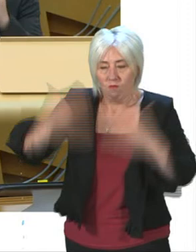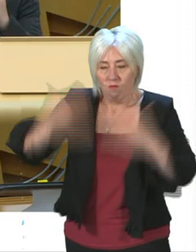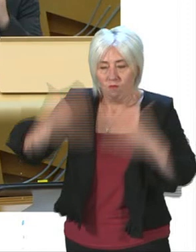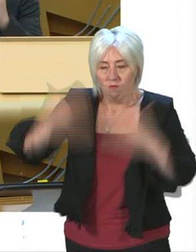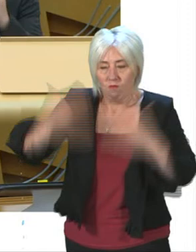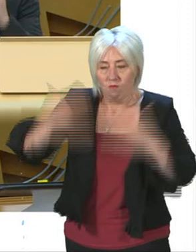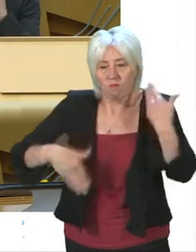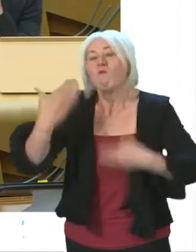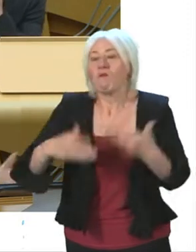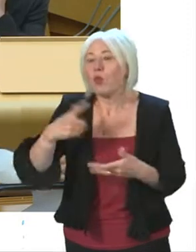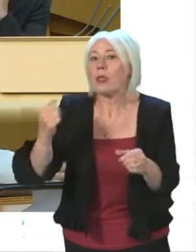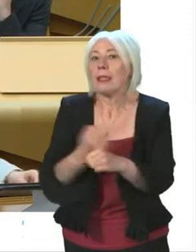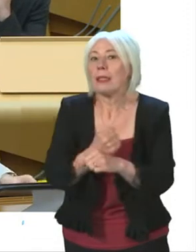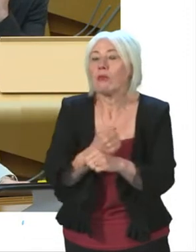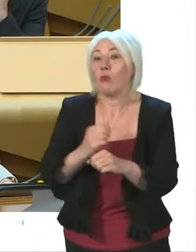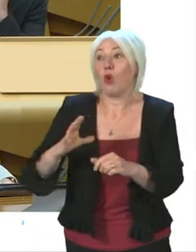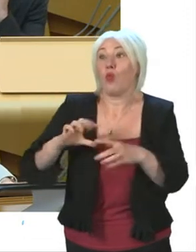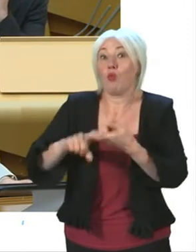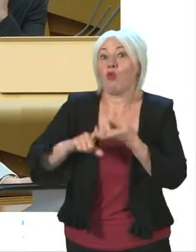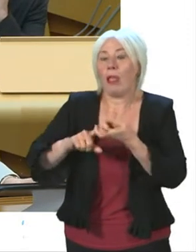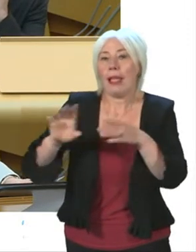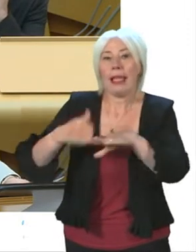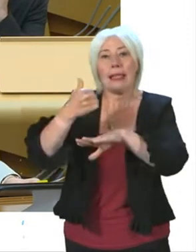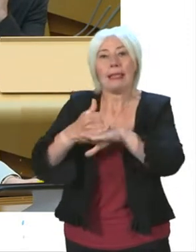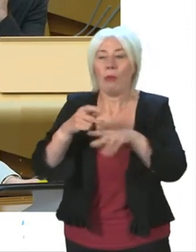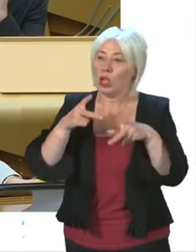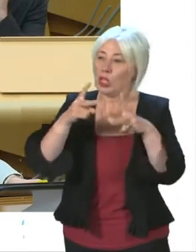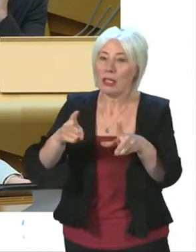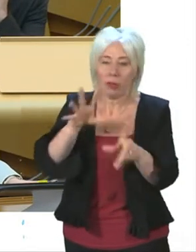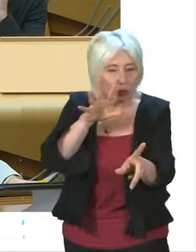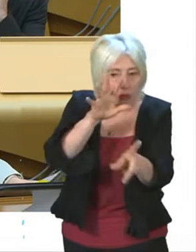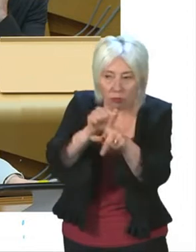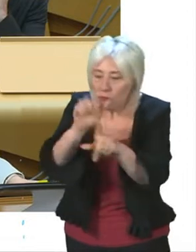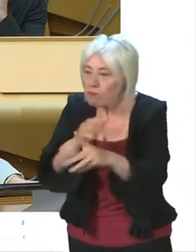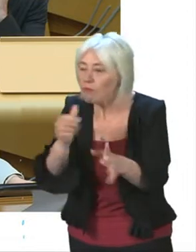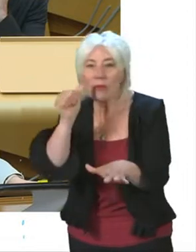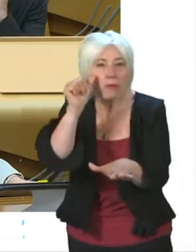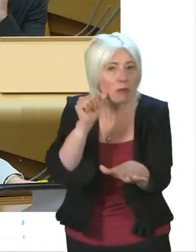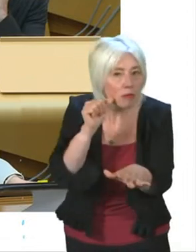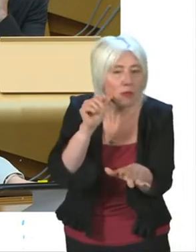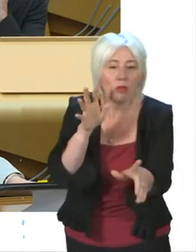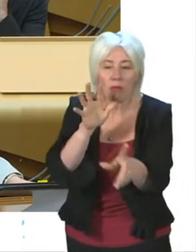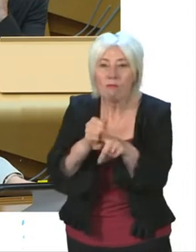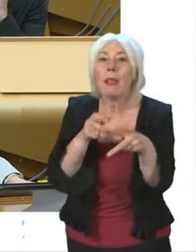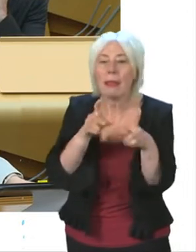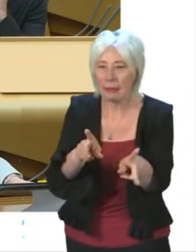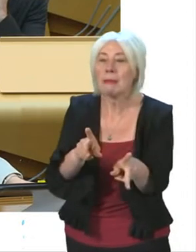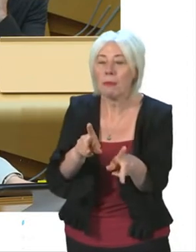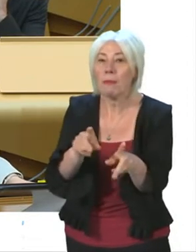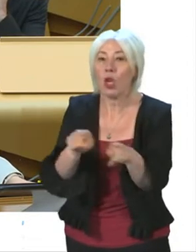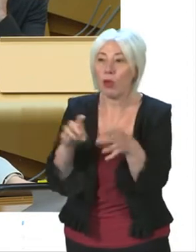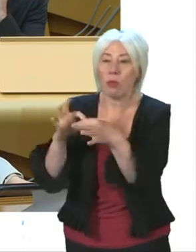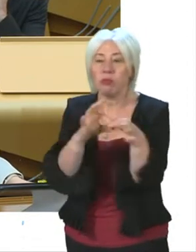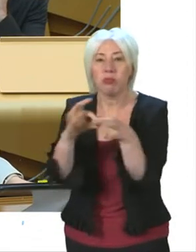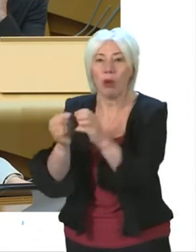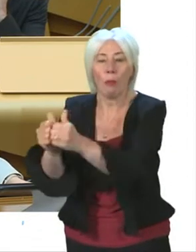and speed. We relied on established systems to detect and to reduce any fraud in the system and that we worked well with partners